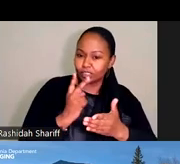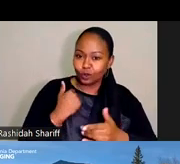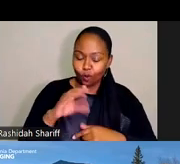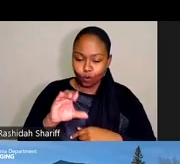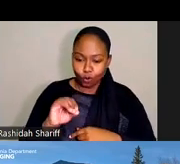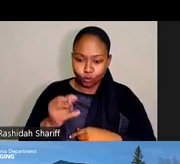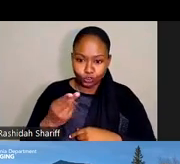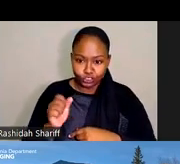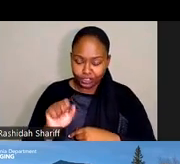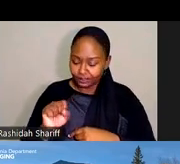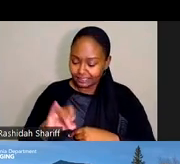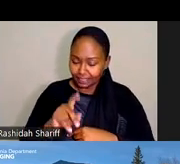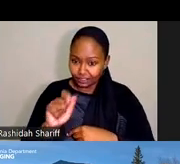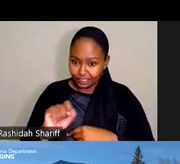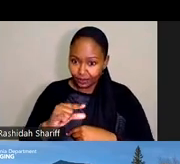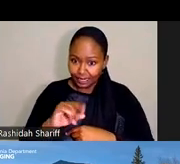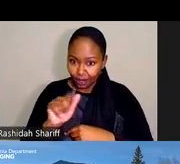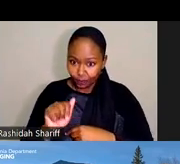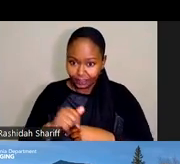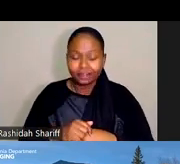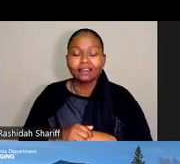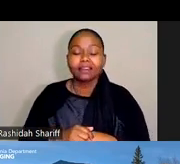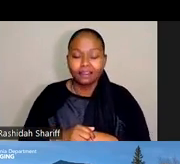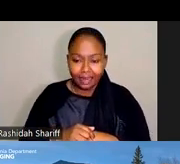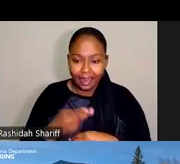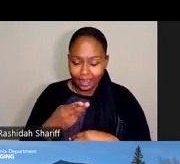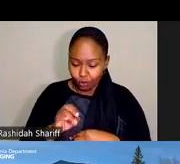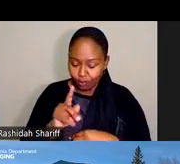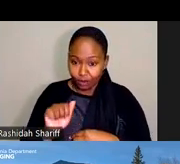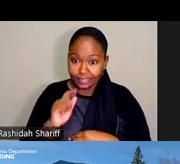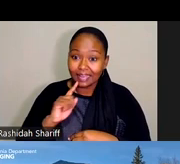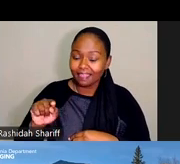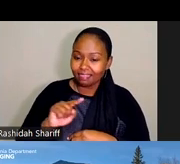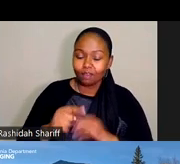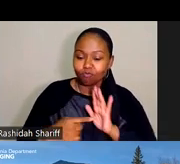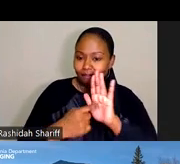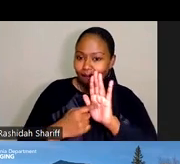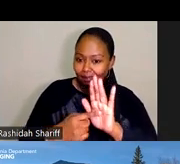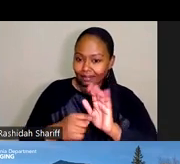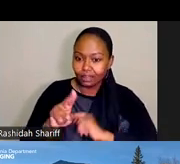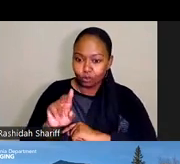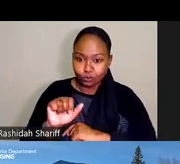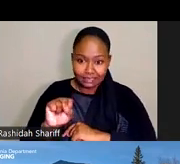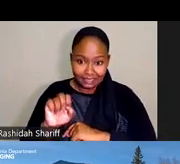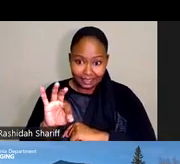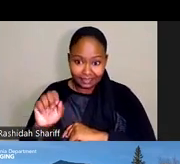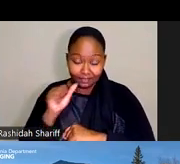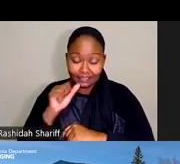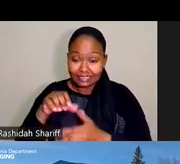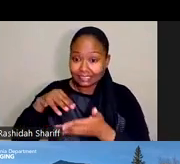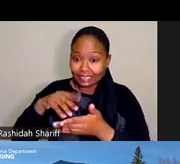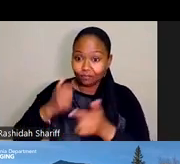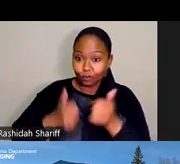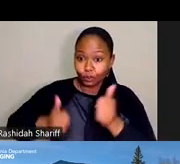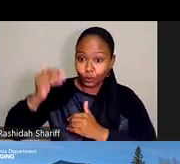Galli and Secretary Castro Ramirez, and they highlighted the UCSF study on adults. Dr.